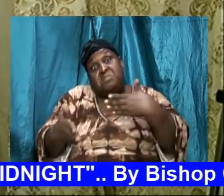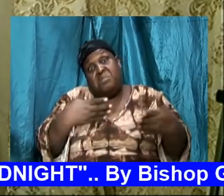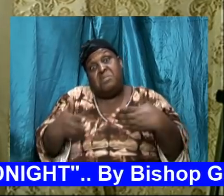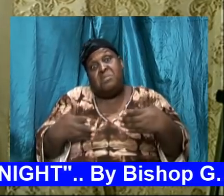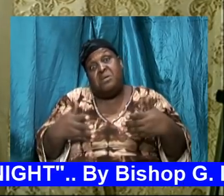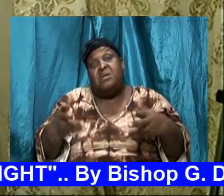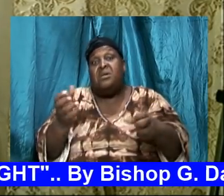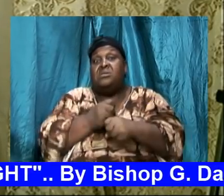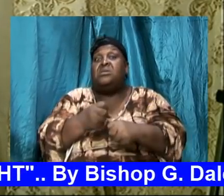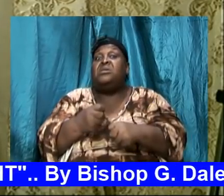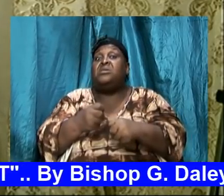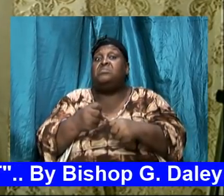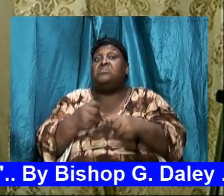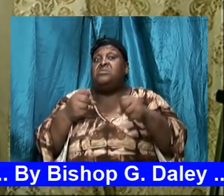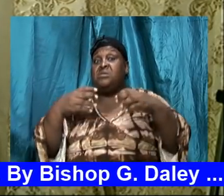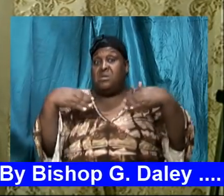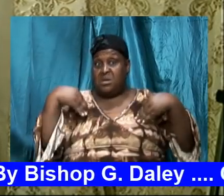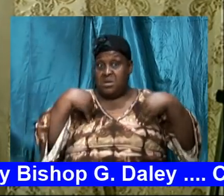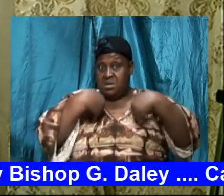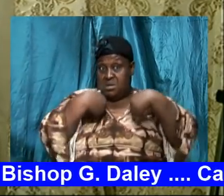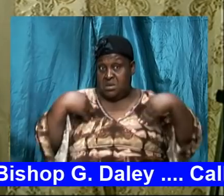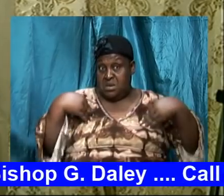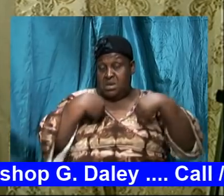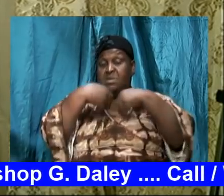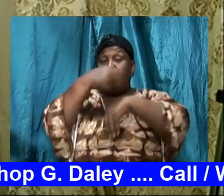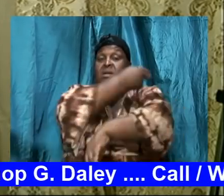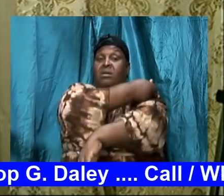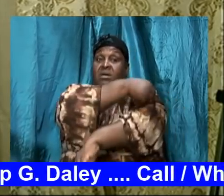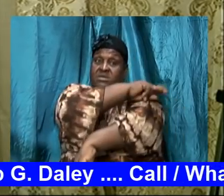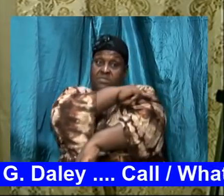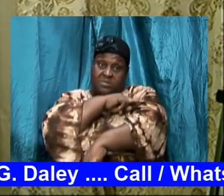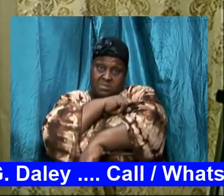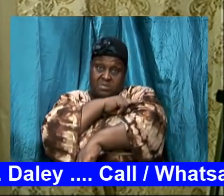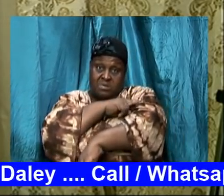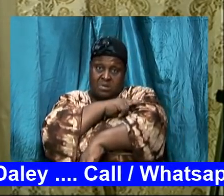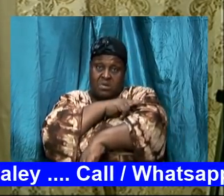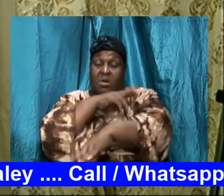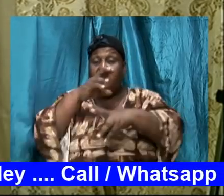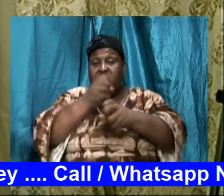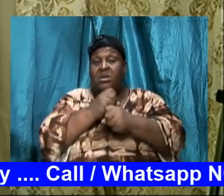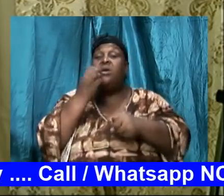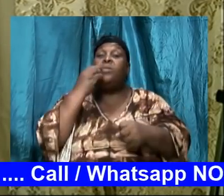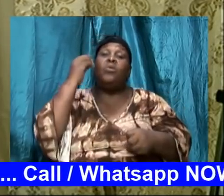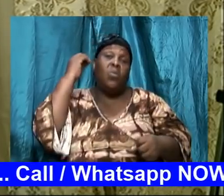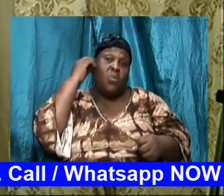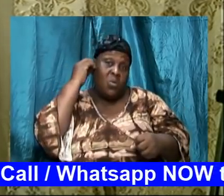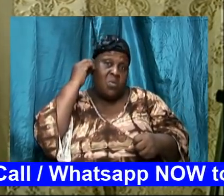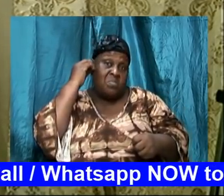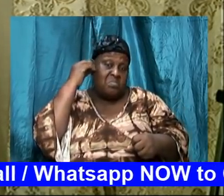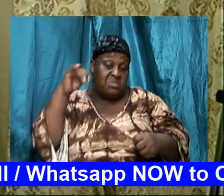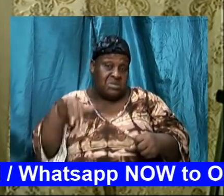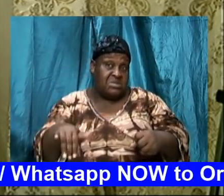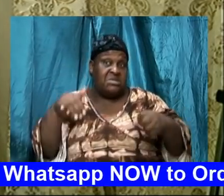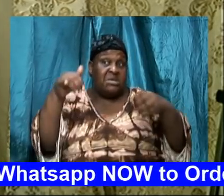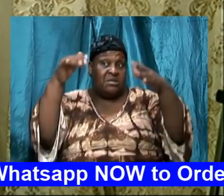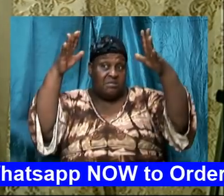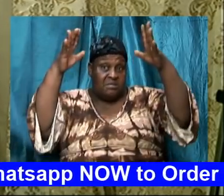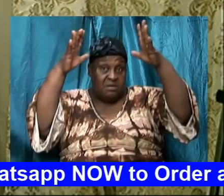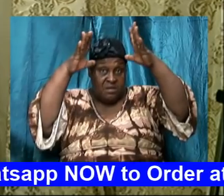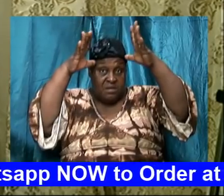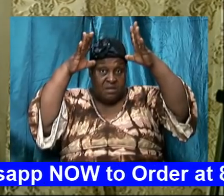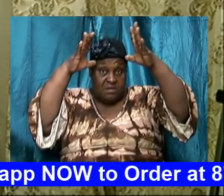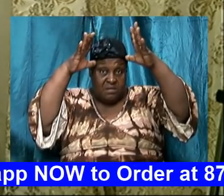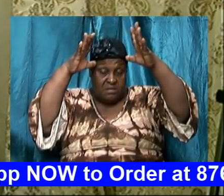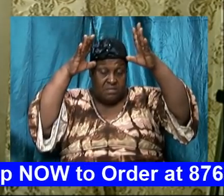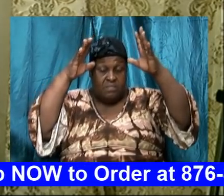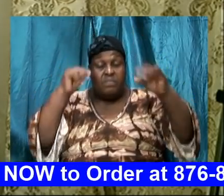hospital, the pet hospital. Or he was going to take him home since he was still alive to have a